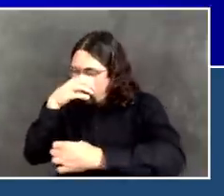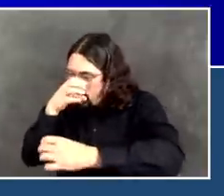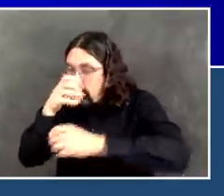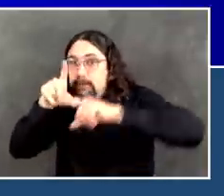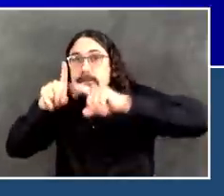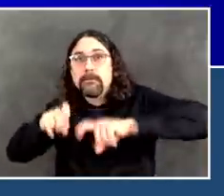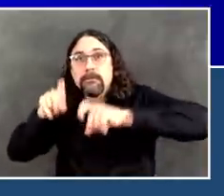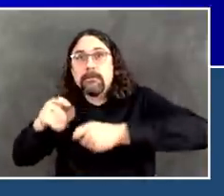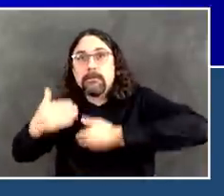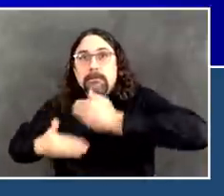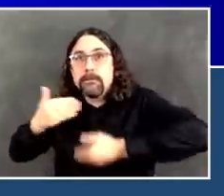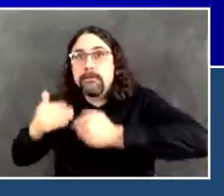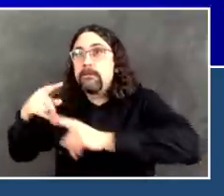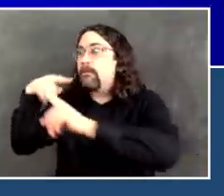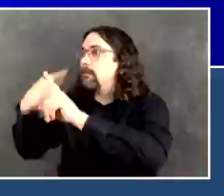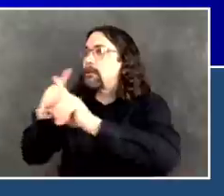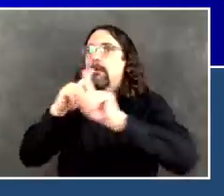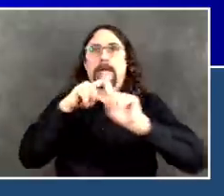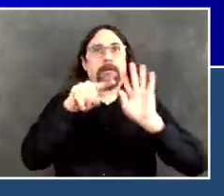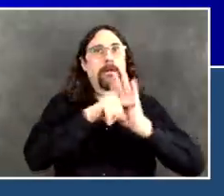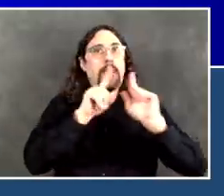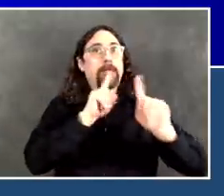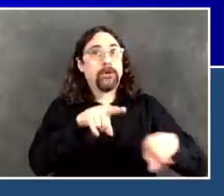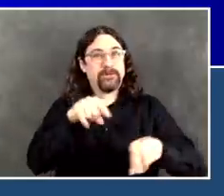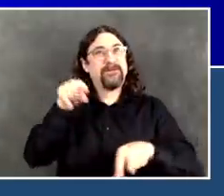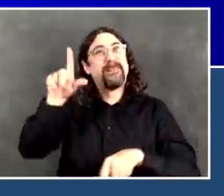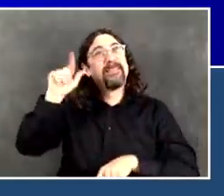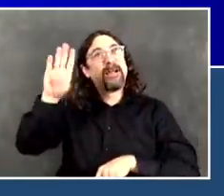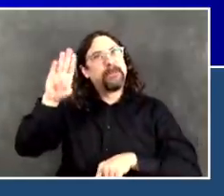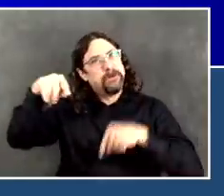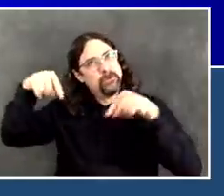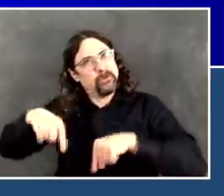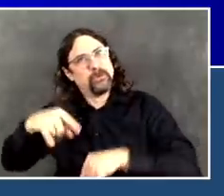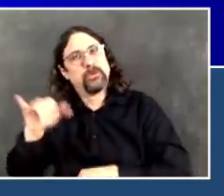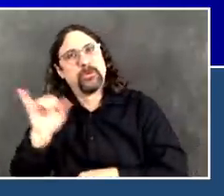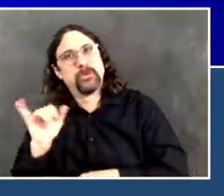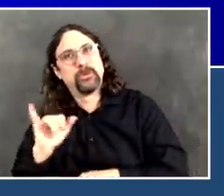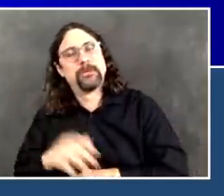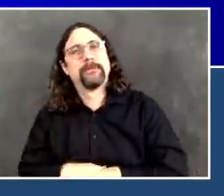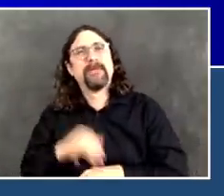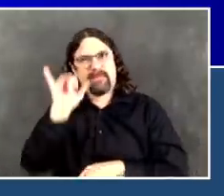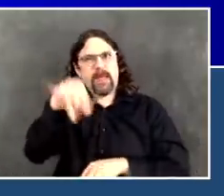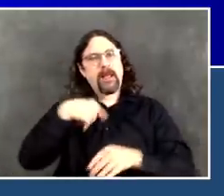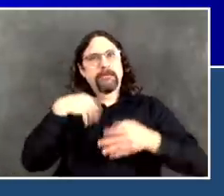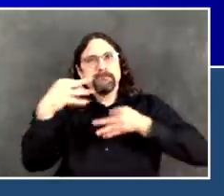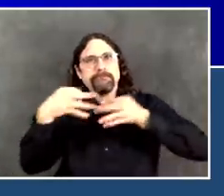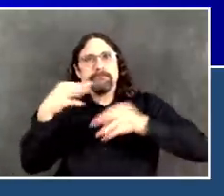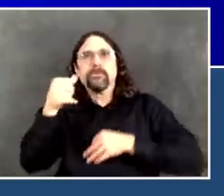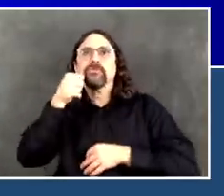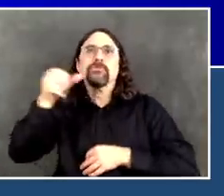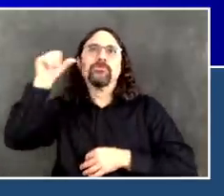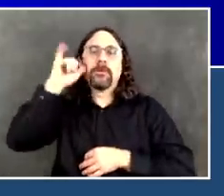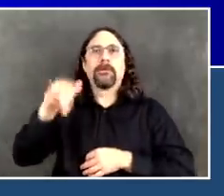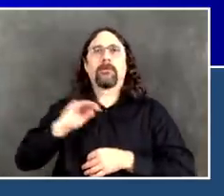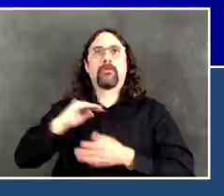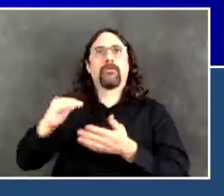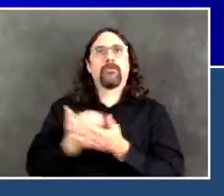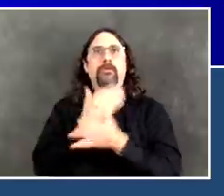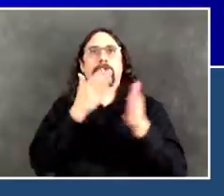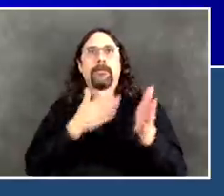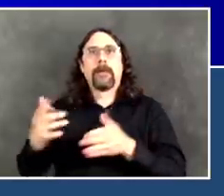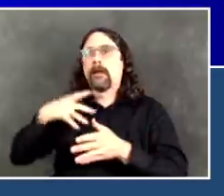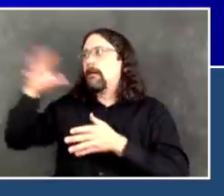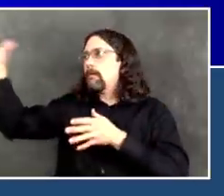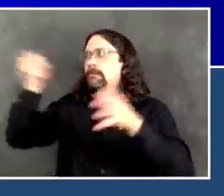seen in this city ever before. Thousands and thousands of people will be a part of it. Testing people, tracing